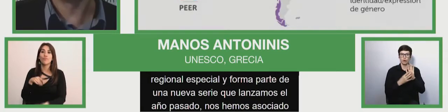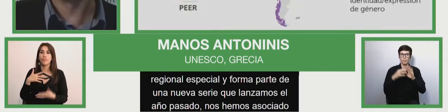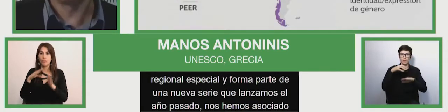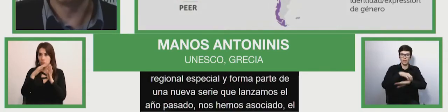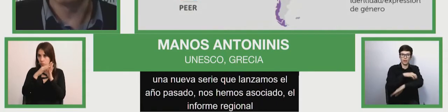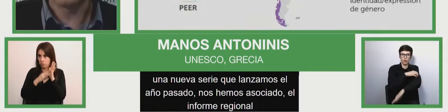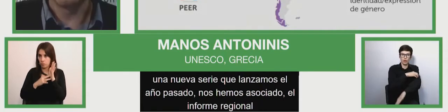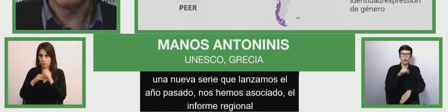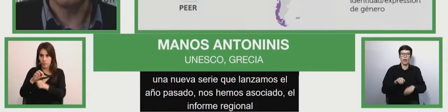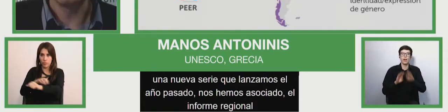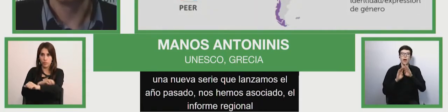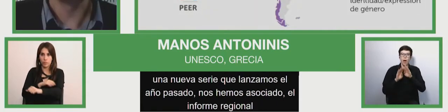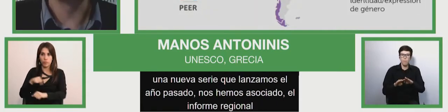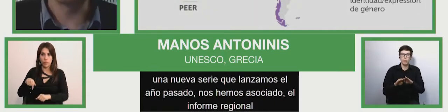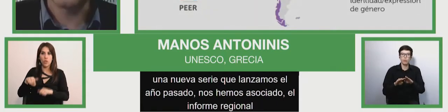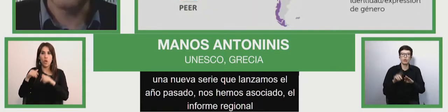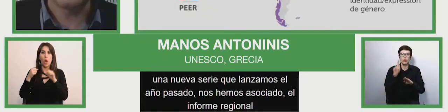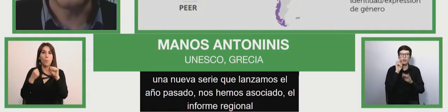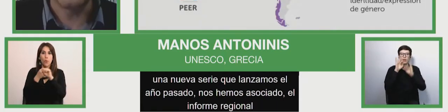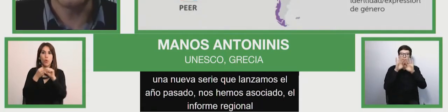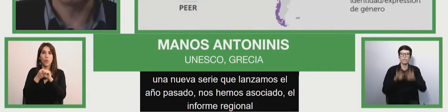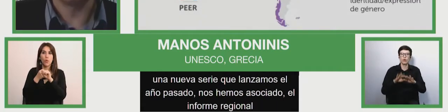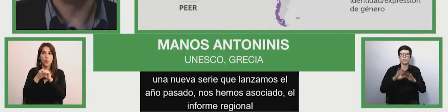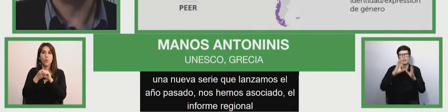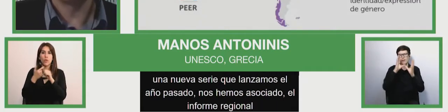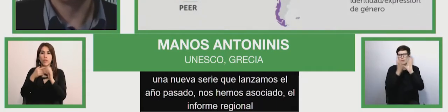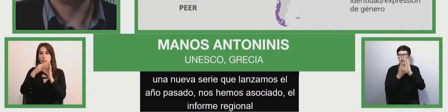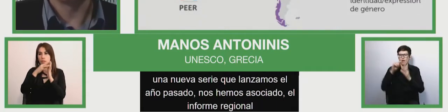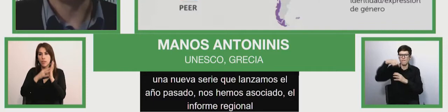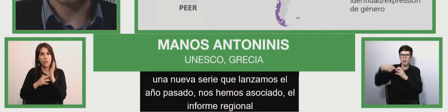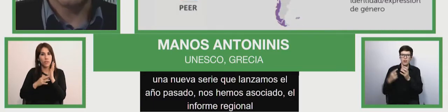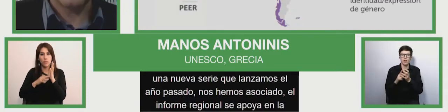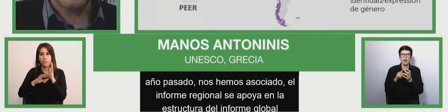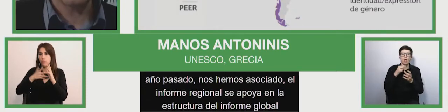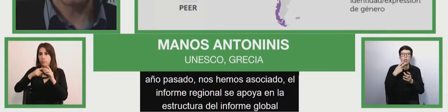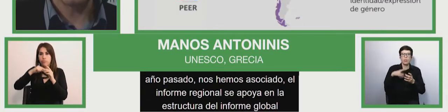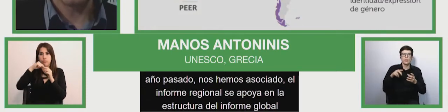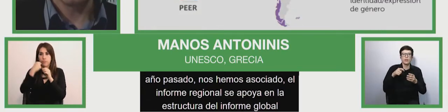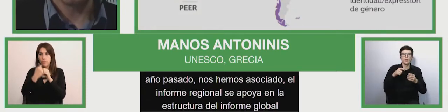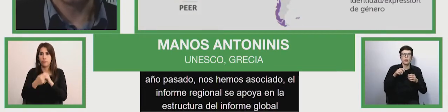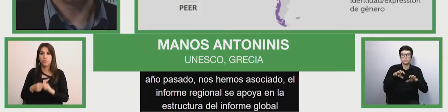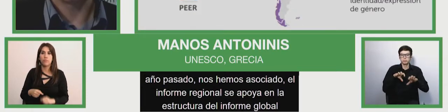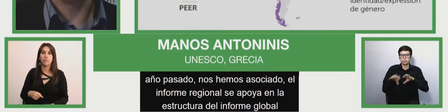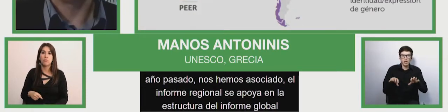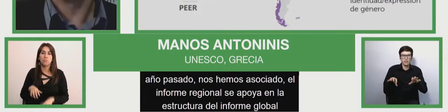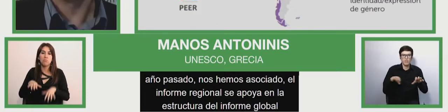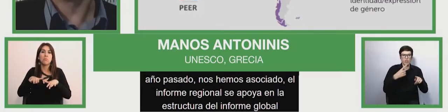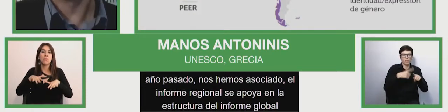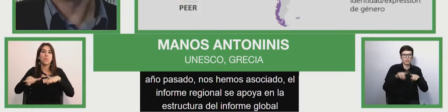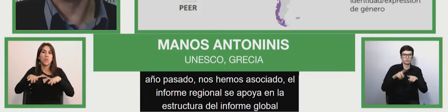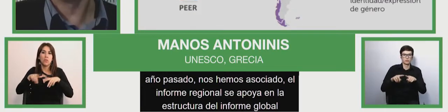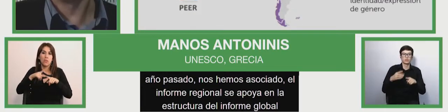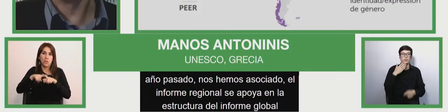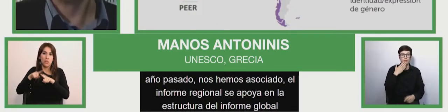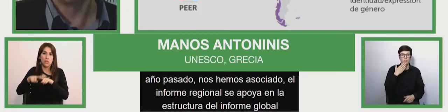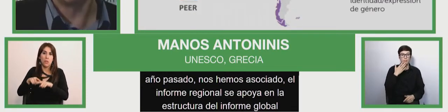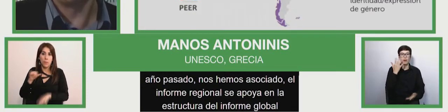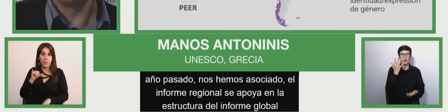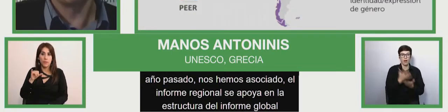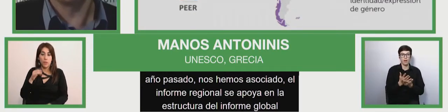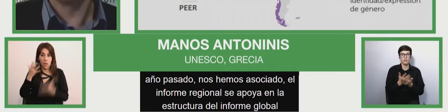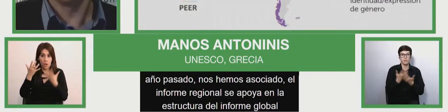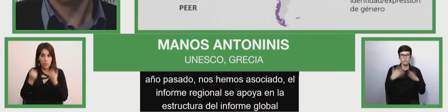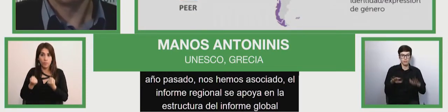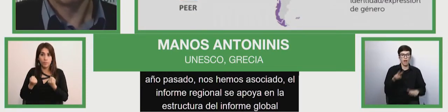global structure and its recommendations. Plus, we have 29 case studies